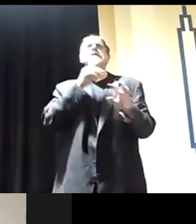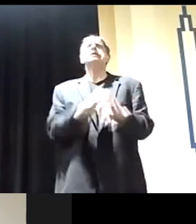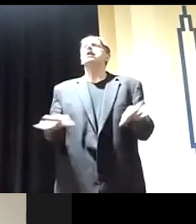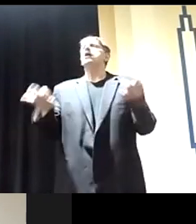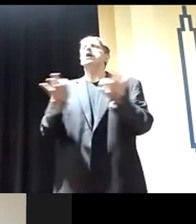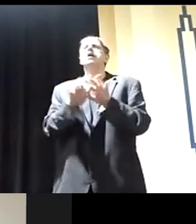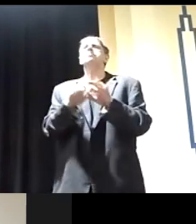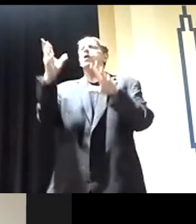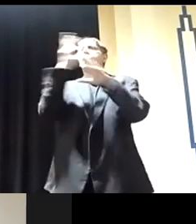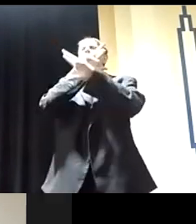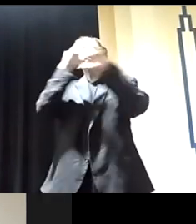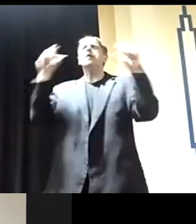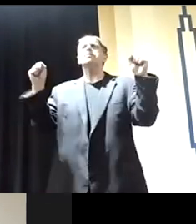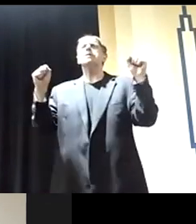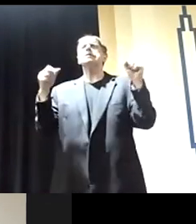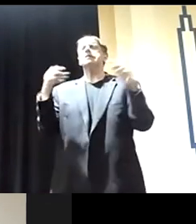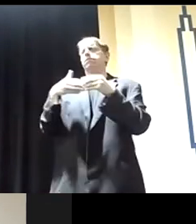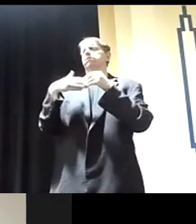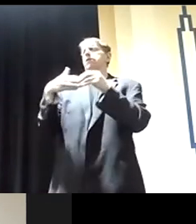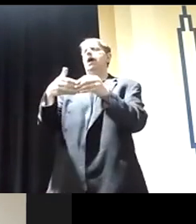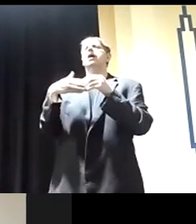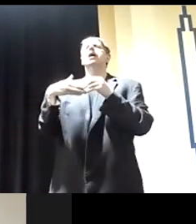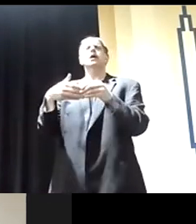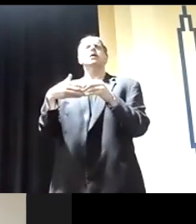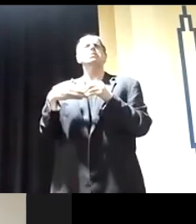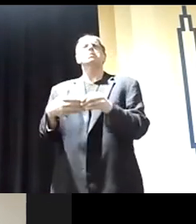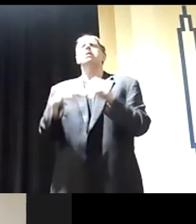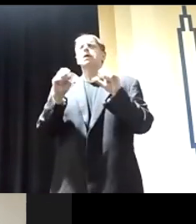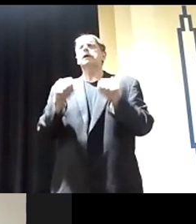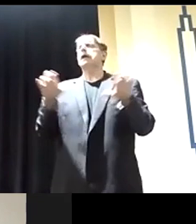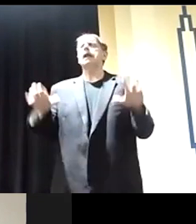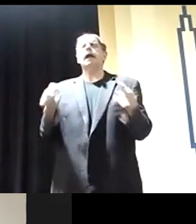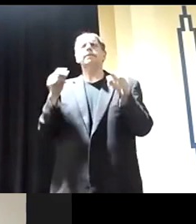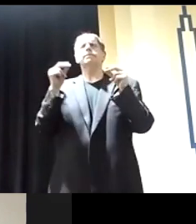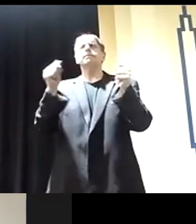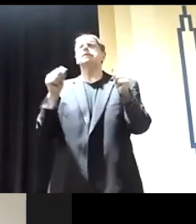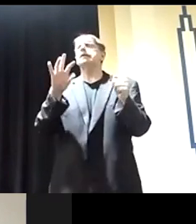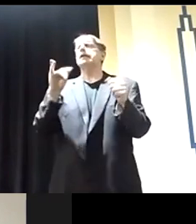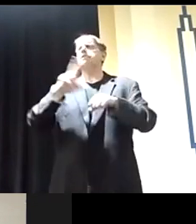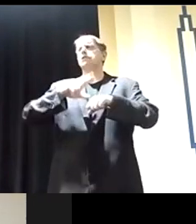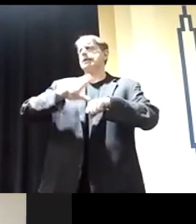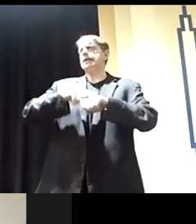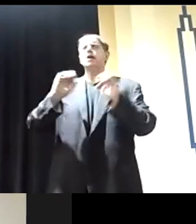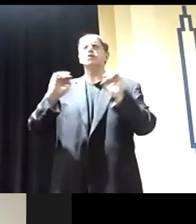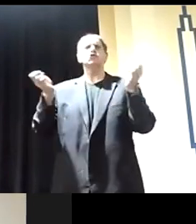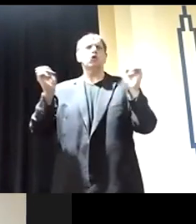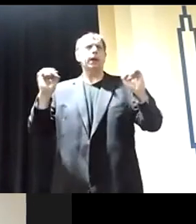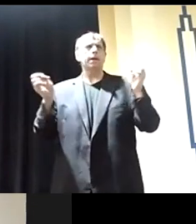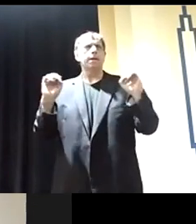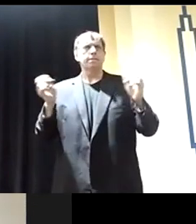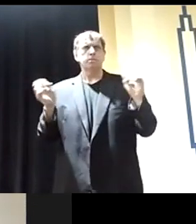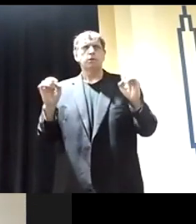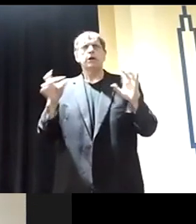the commander in chief have the flexibility to act swiftly should there be a national emergency regarding our